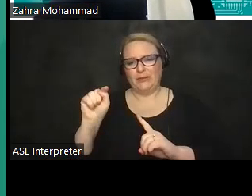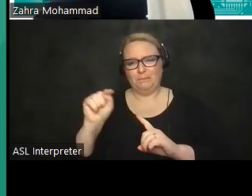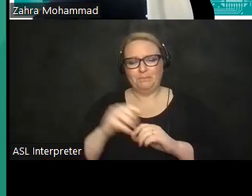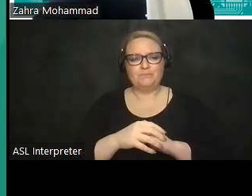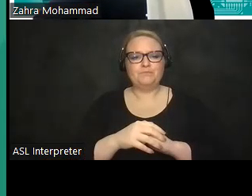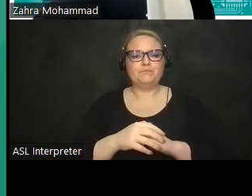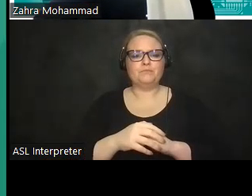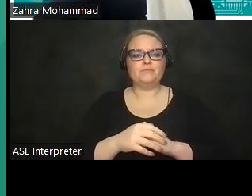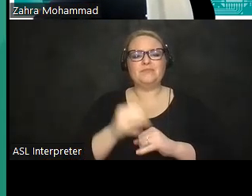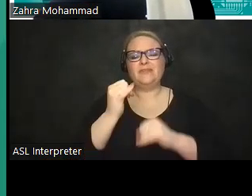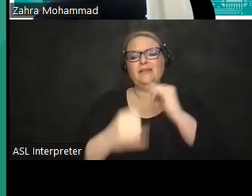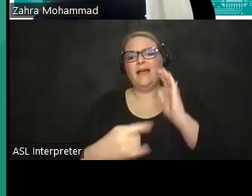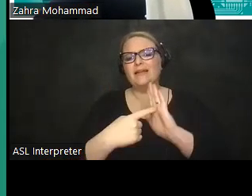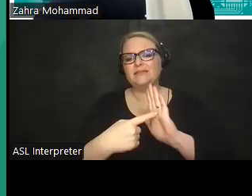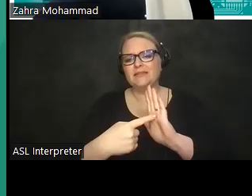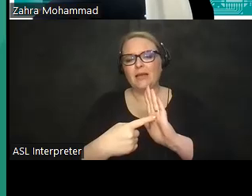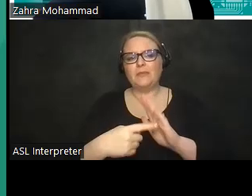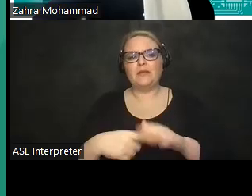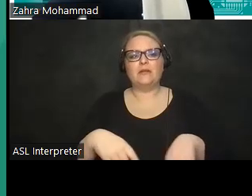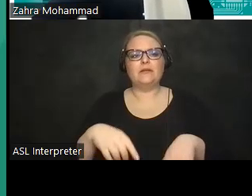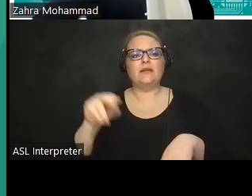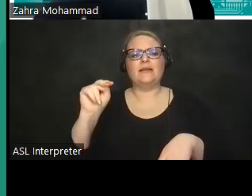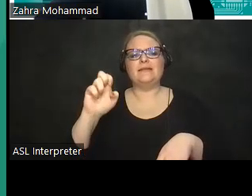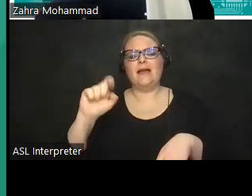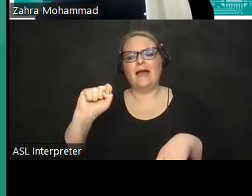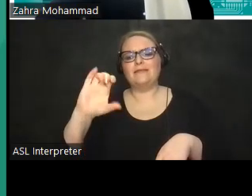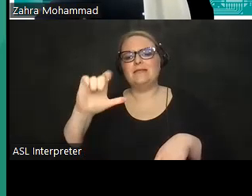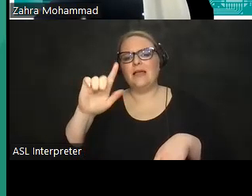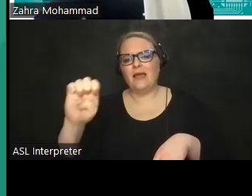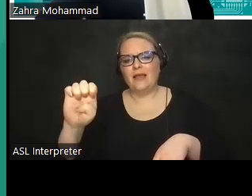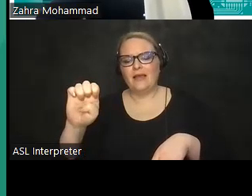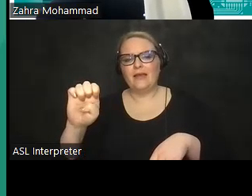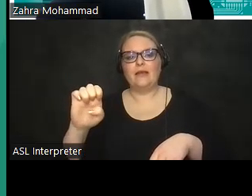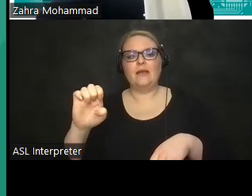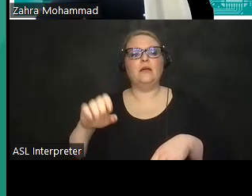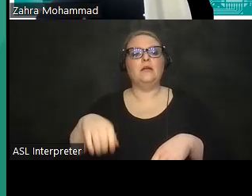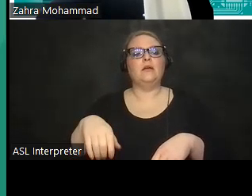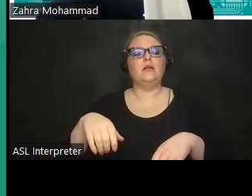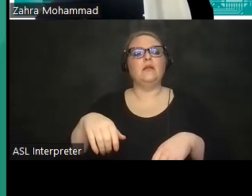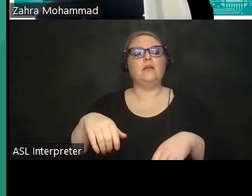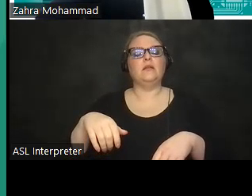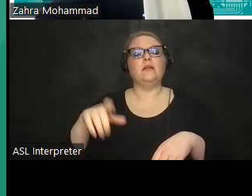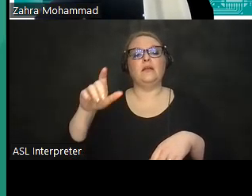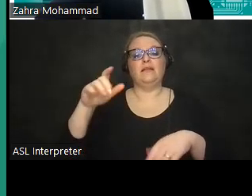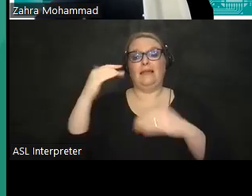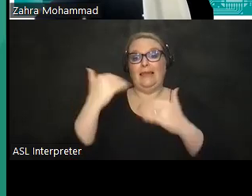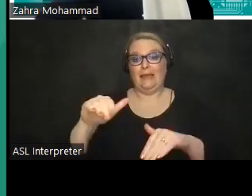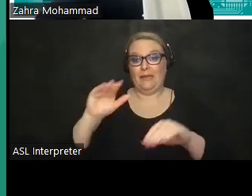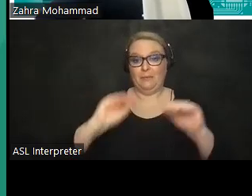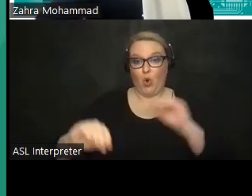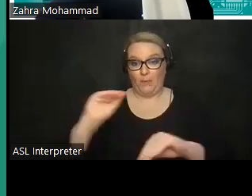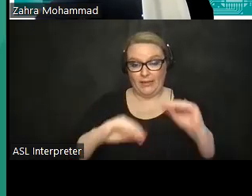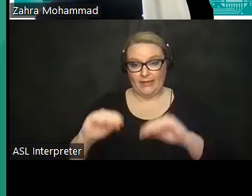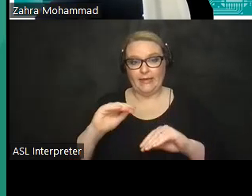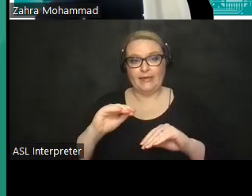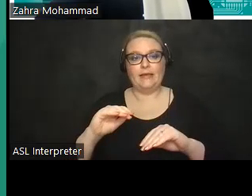and last example that i have here netclay so the disability uh is limited mobility and this is a product that tetra actually made